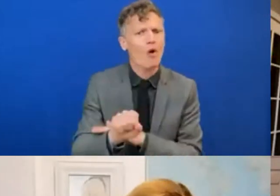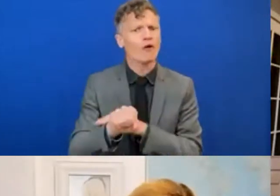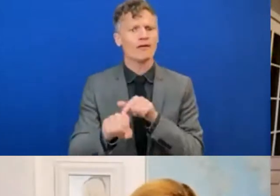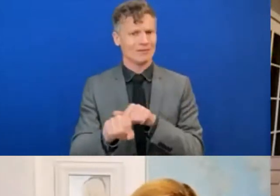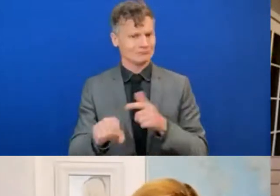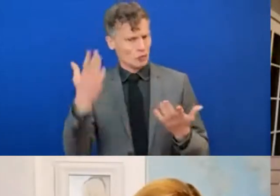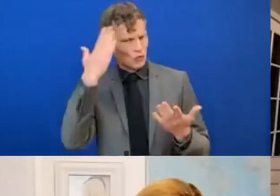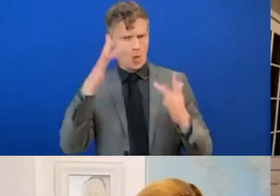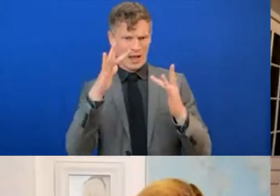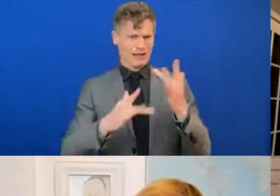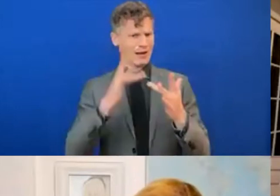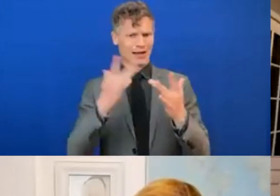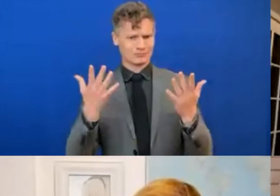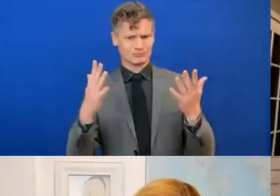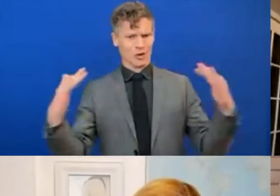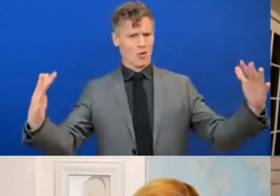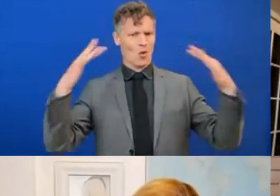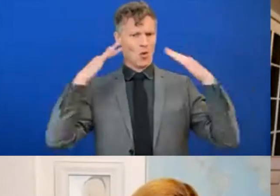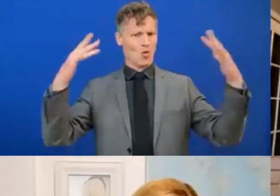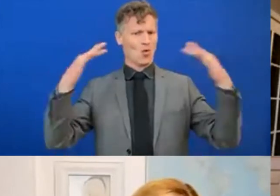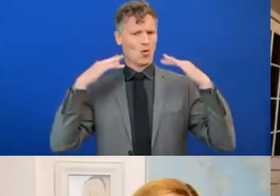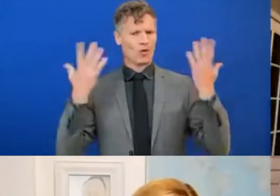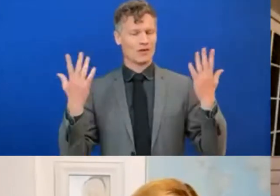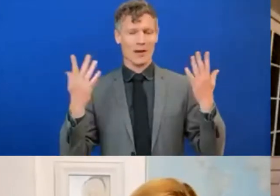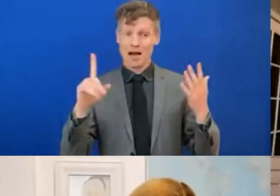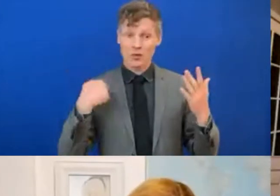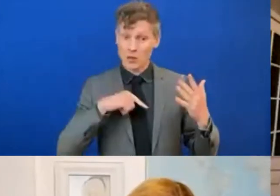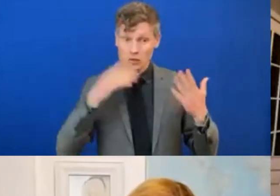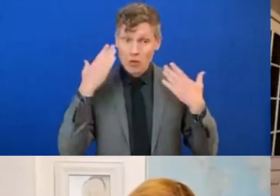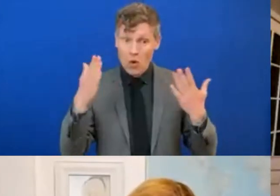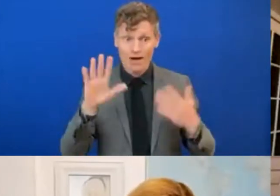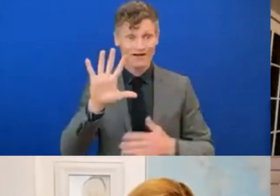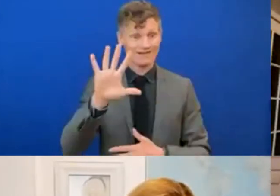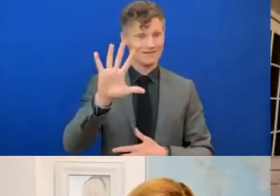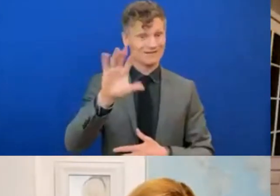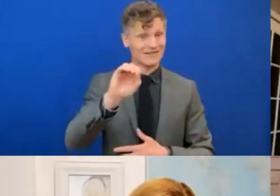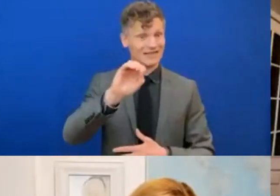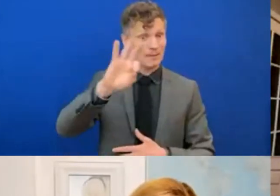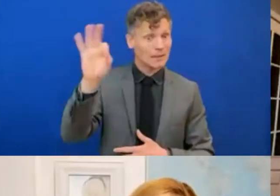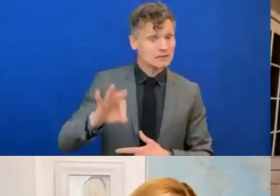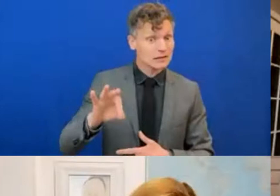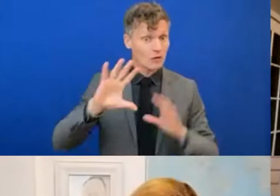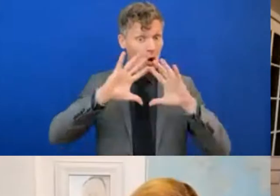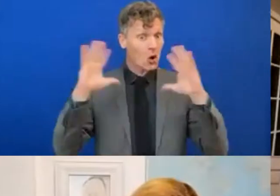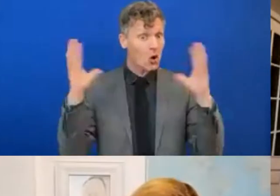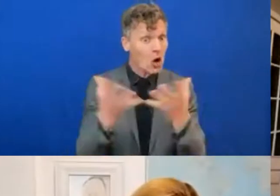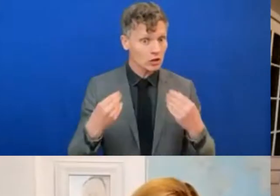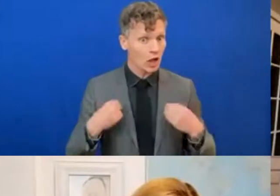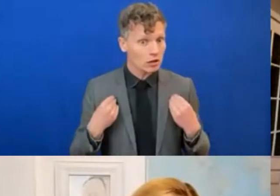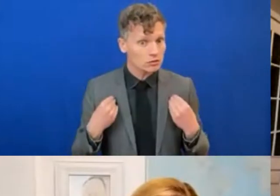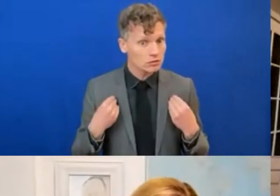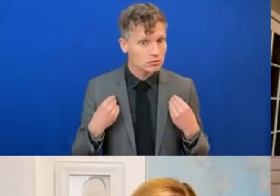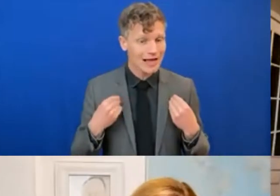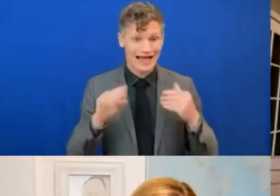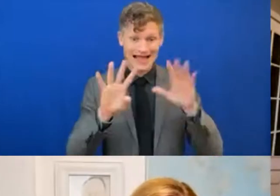is that young people actually constitute approximately 50% of the world population. And 90% of young people